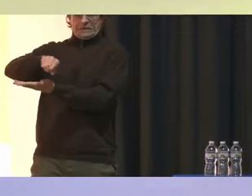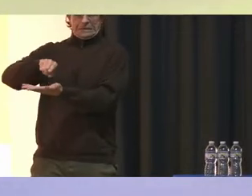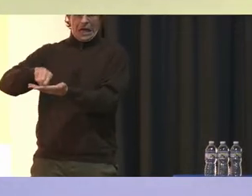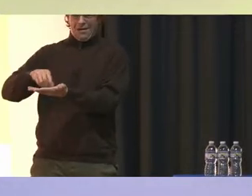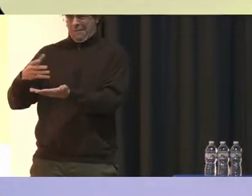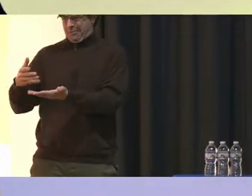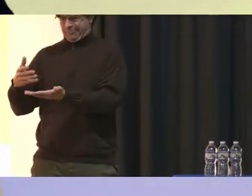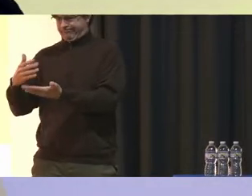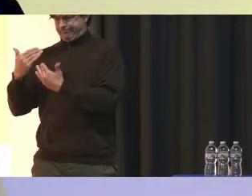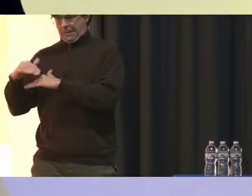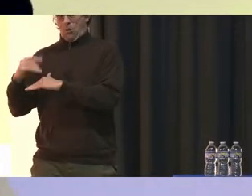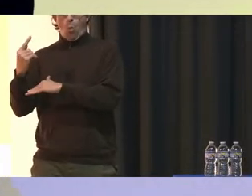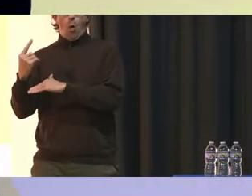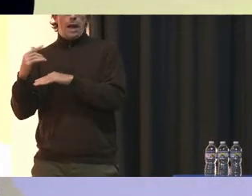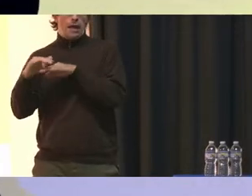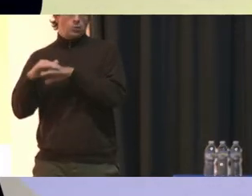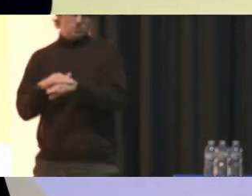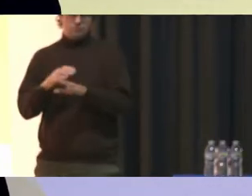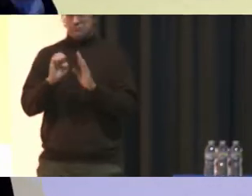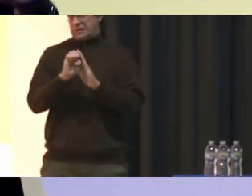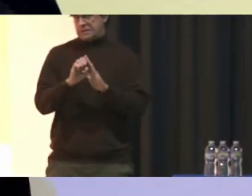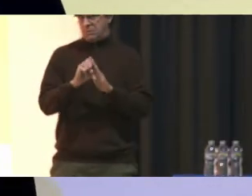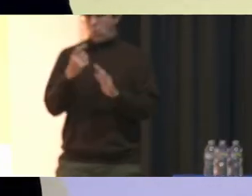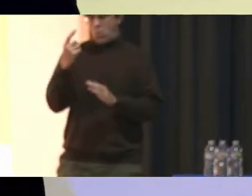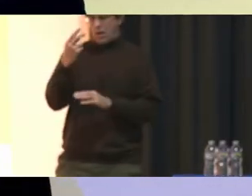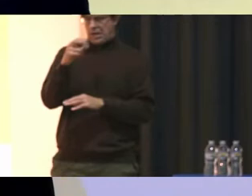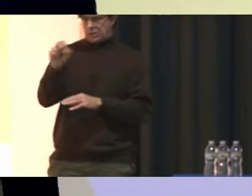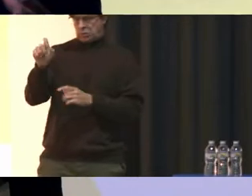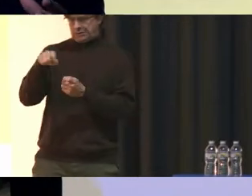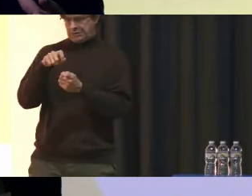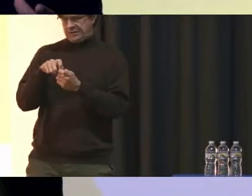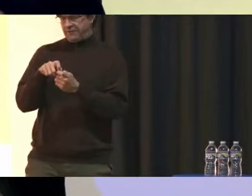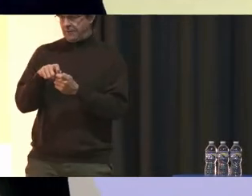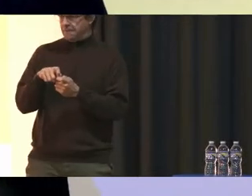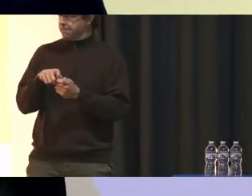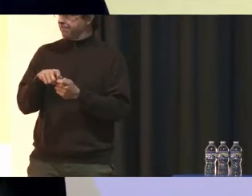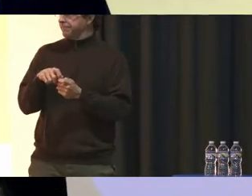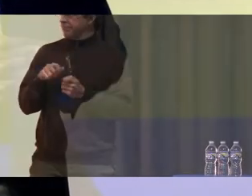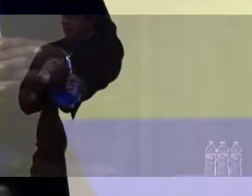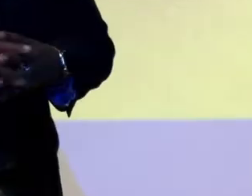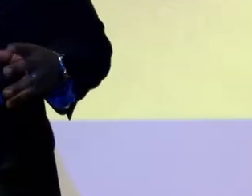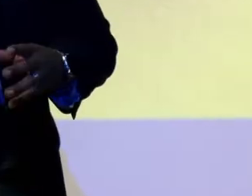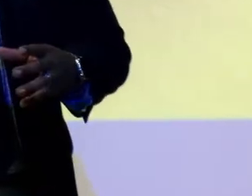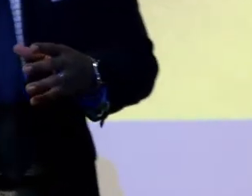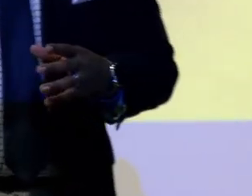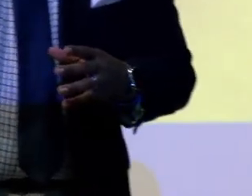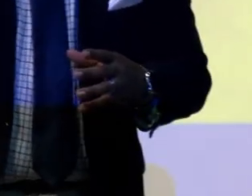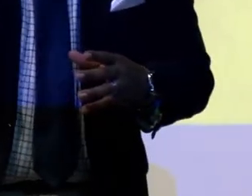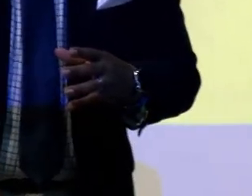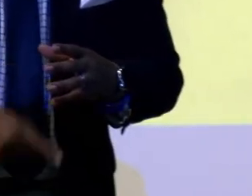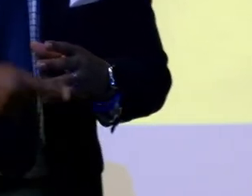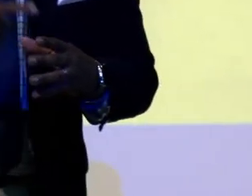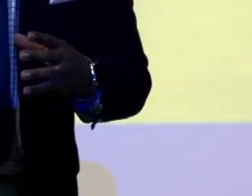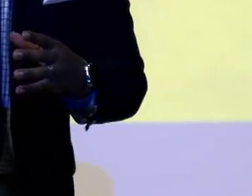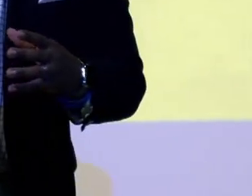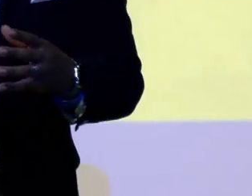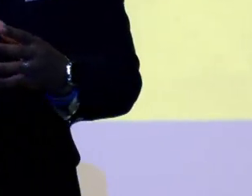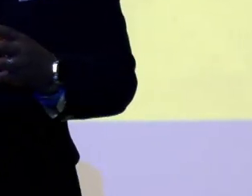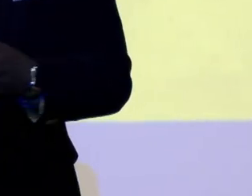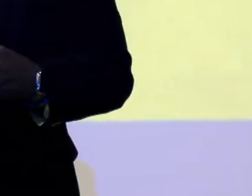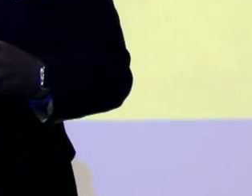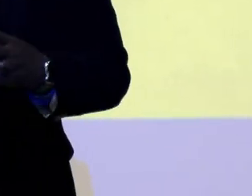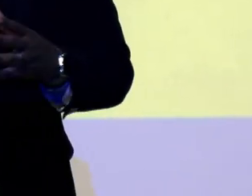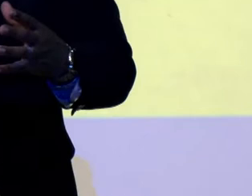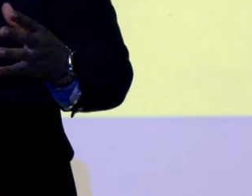entrance And I'll give you an example At one high school specifically Because of that design They're having kids come in one